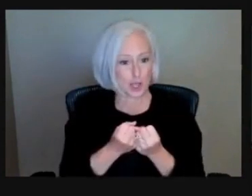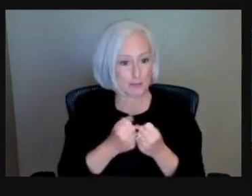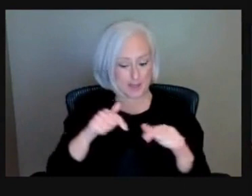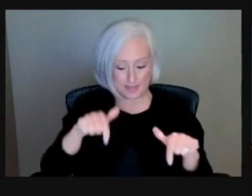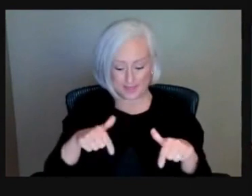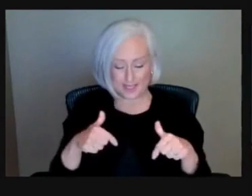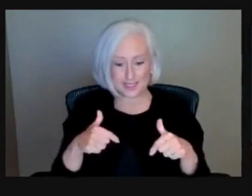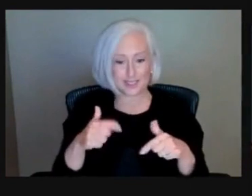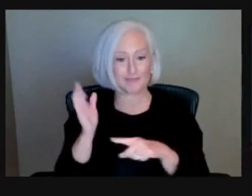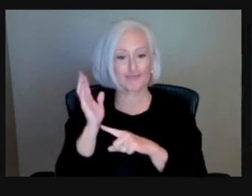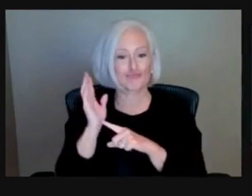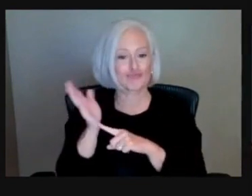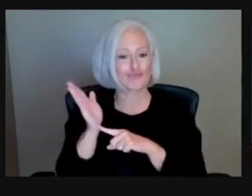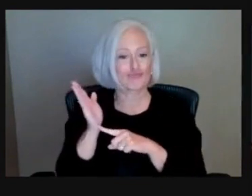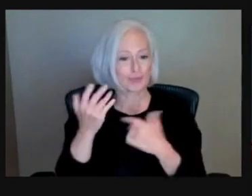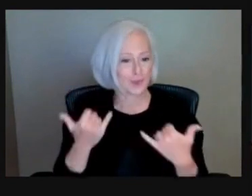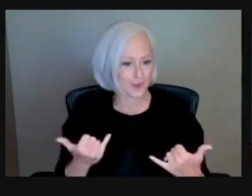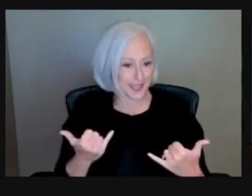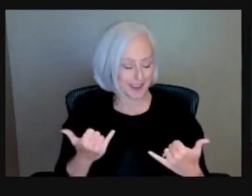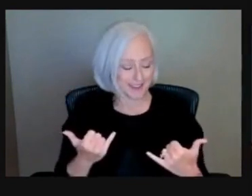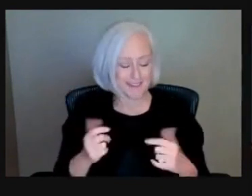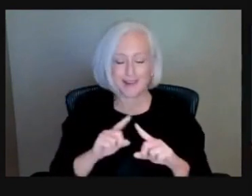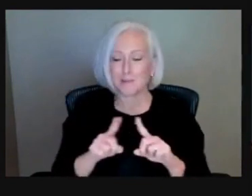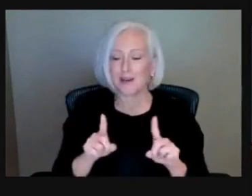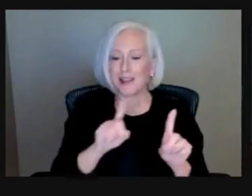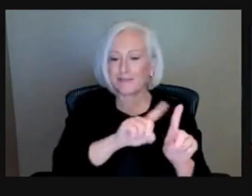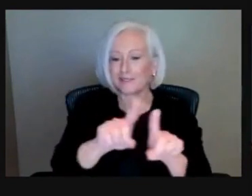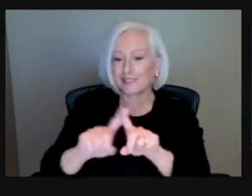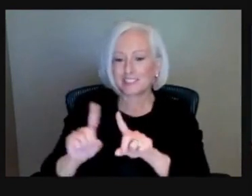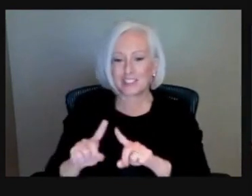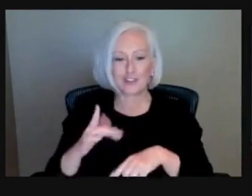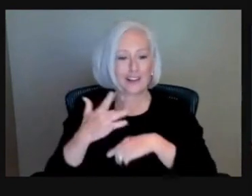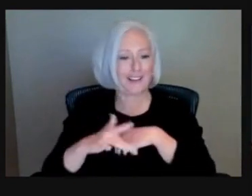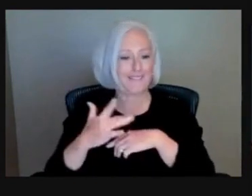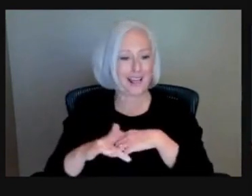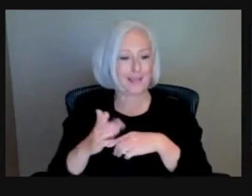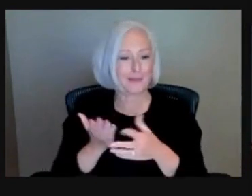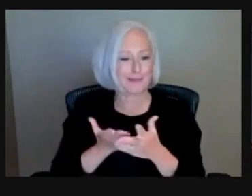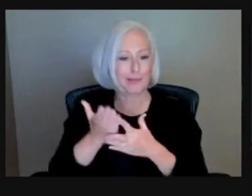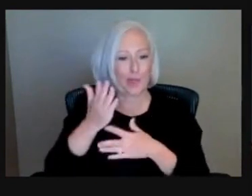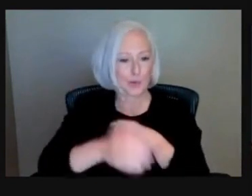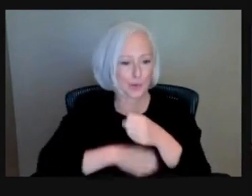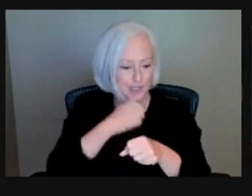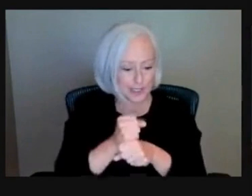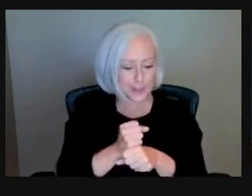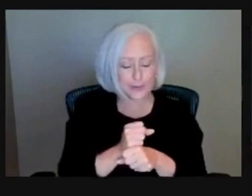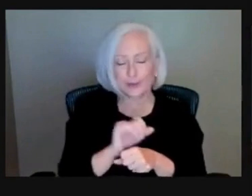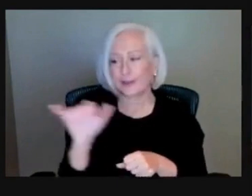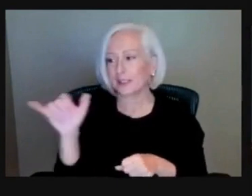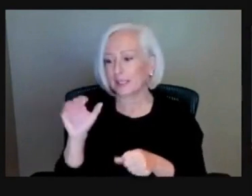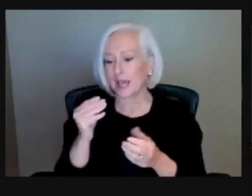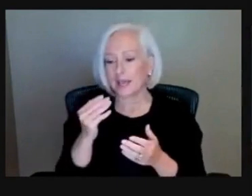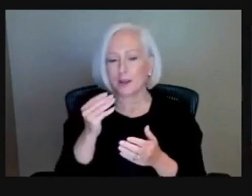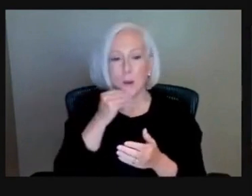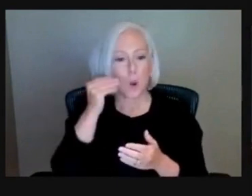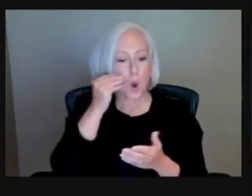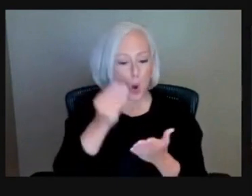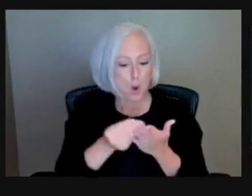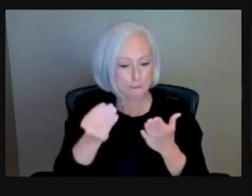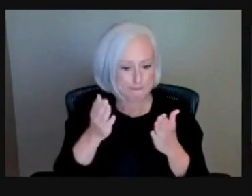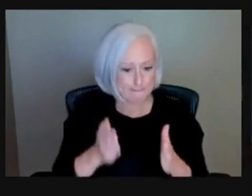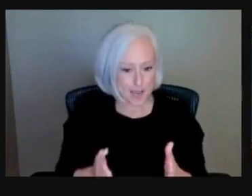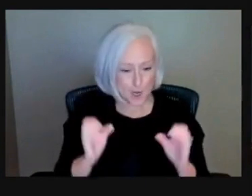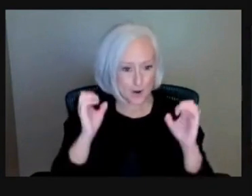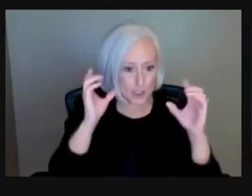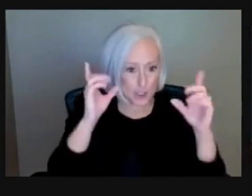do offer a variety of workshops on a regular basis. We have our home buyer education classes. We have our